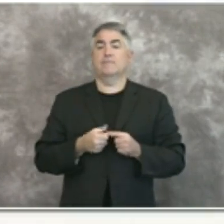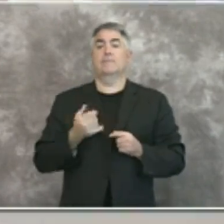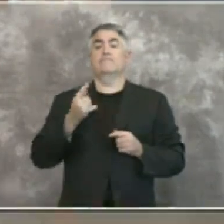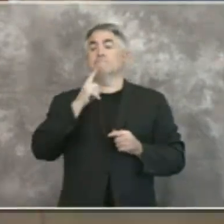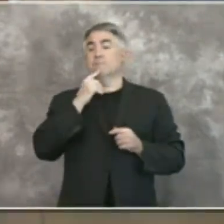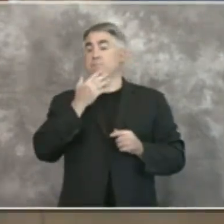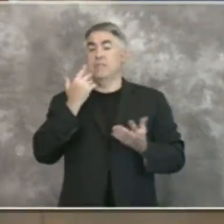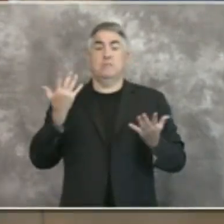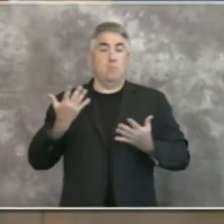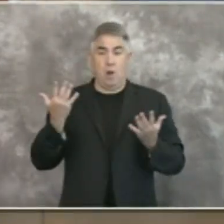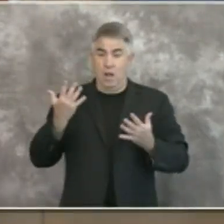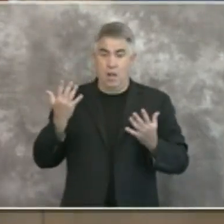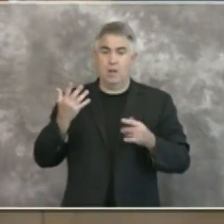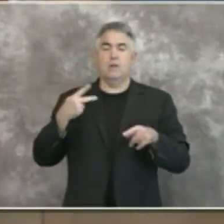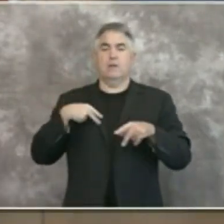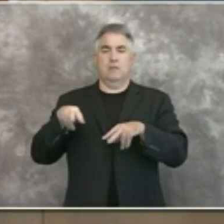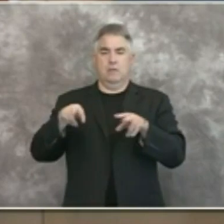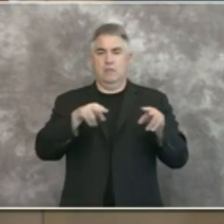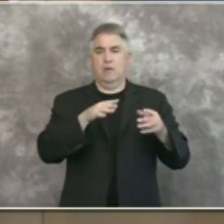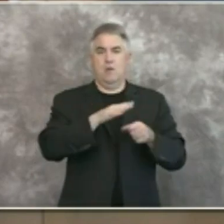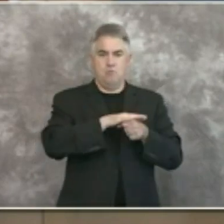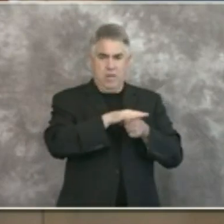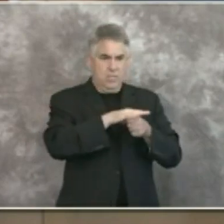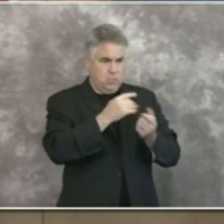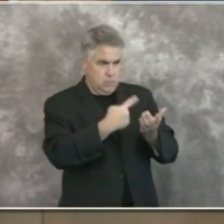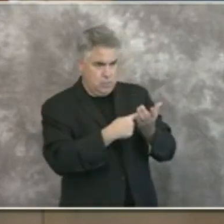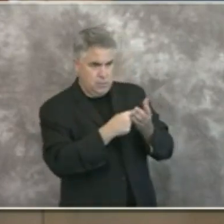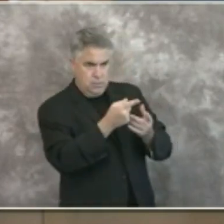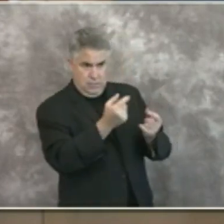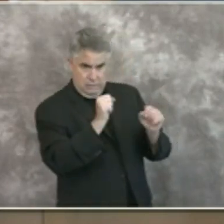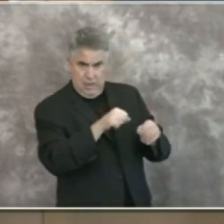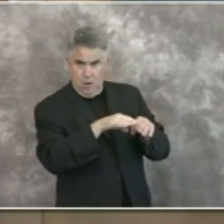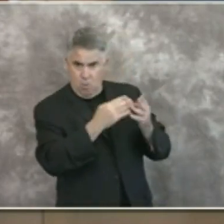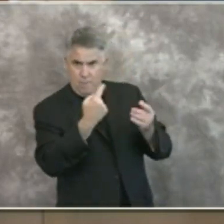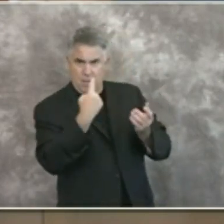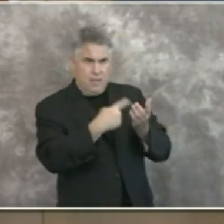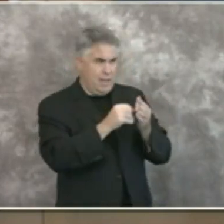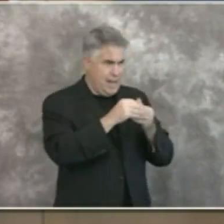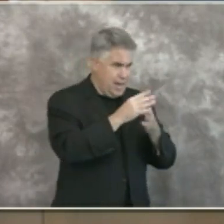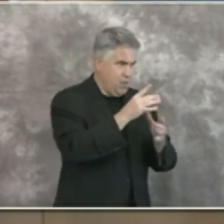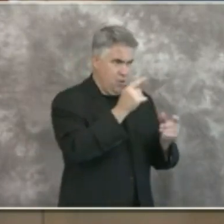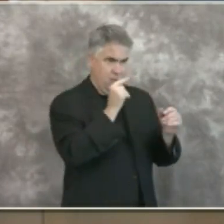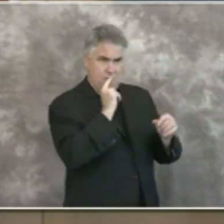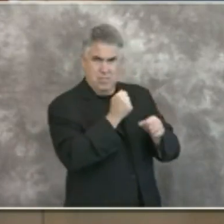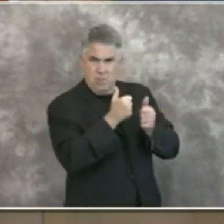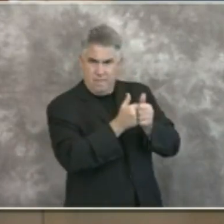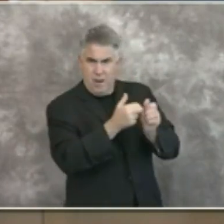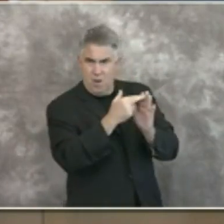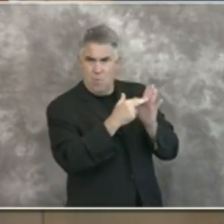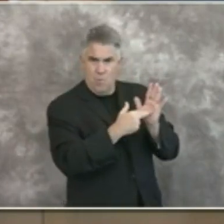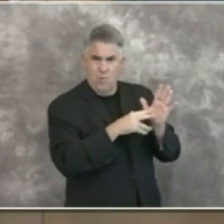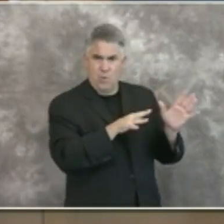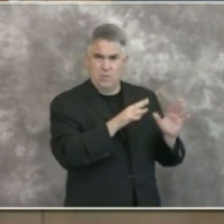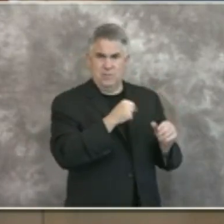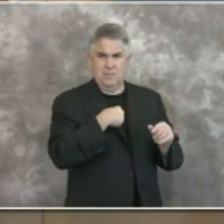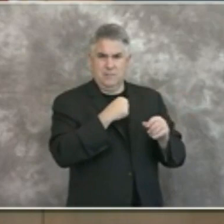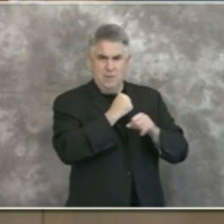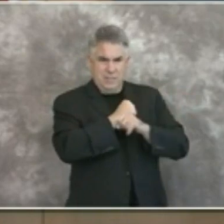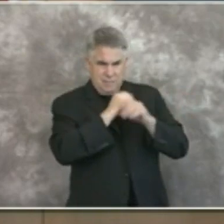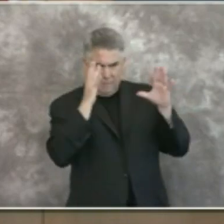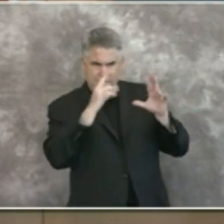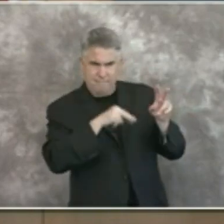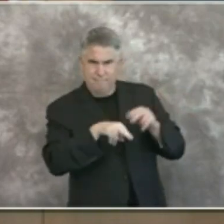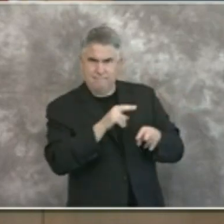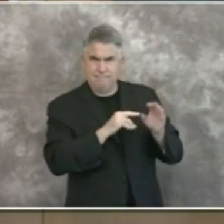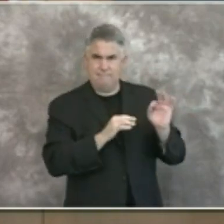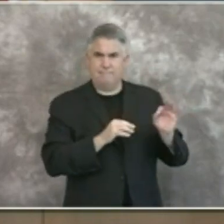jurisdictions consultations with health care leaders from a number of places uh and trying to give us the best and clearest sense of our progress as